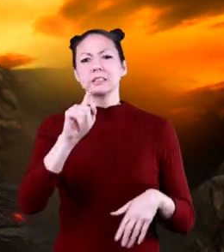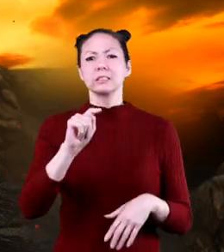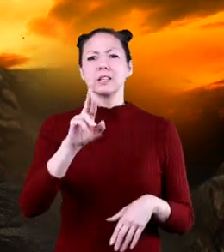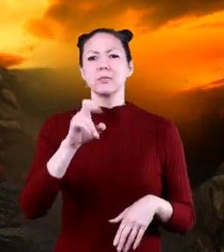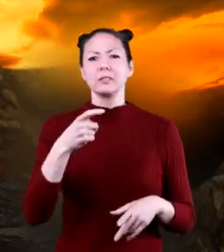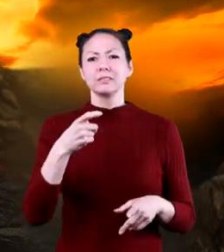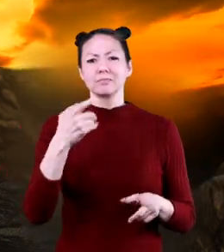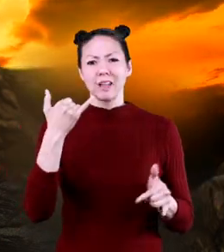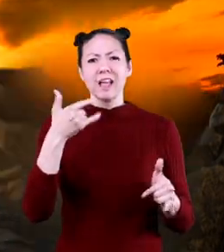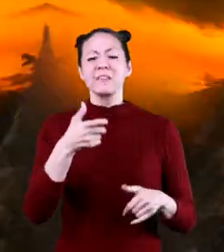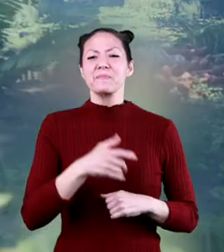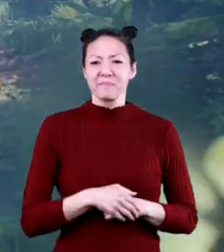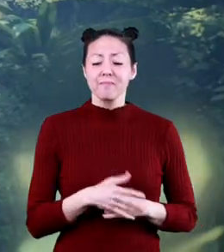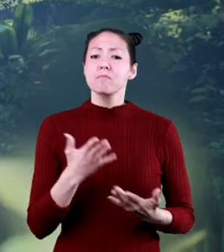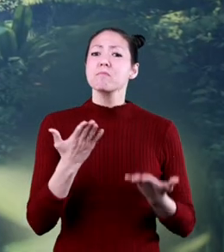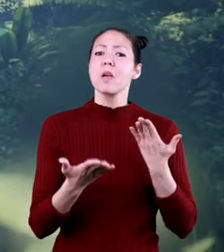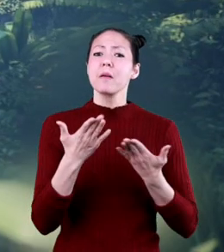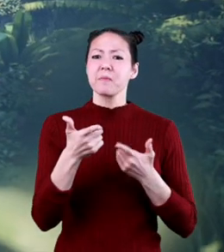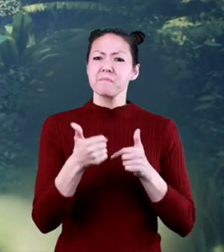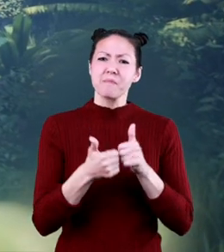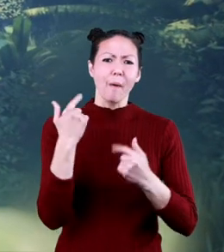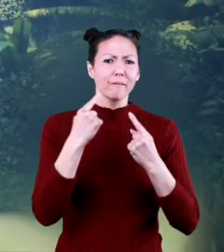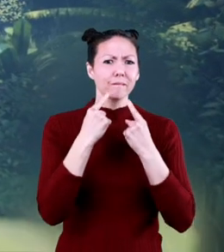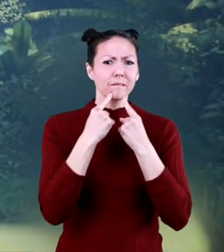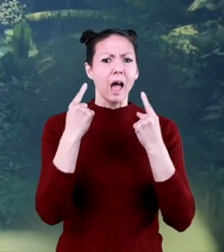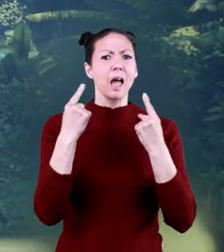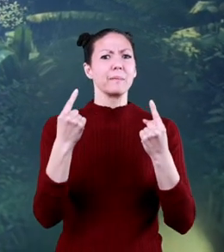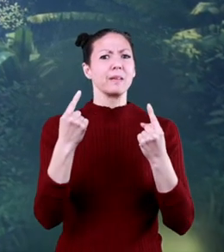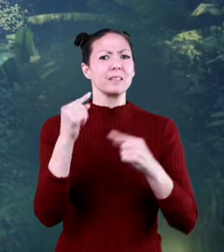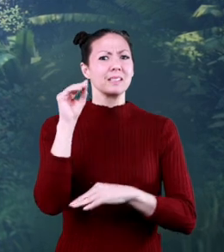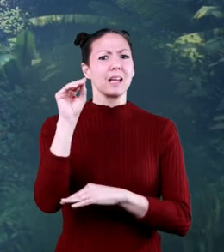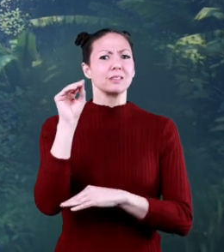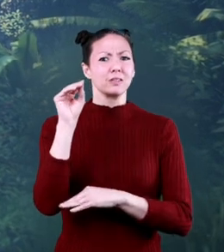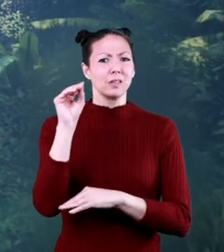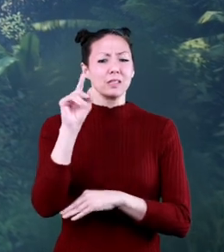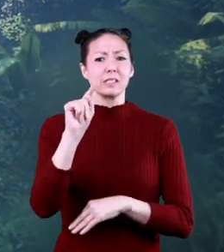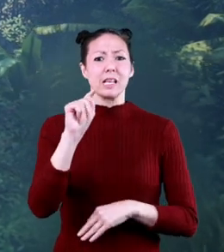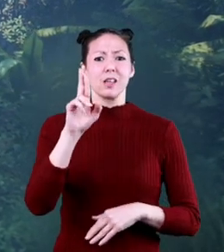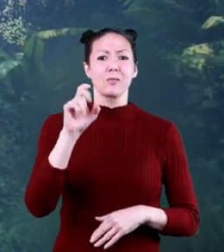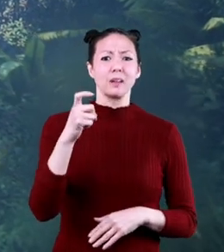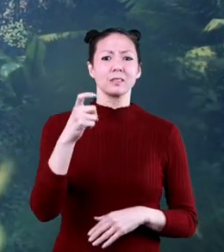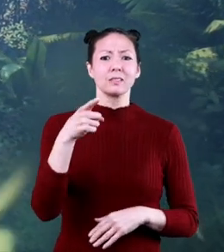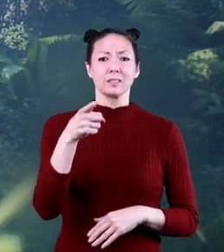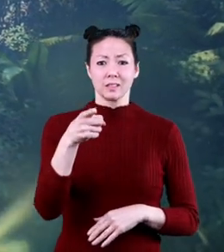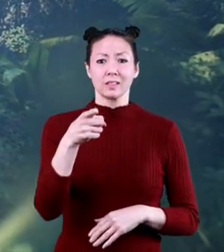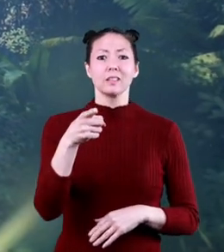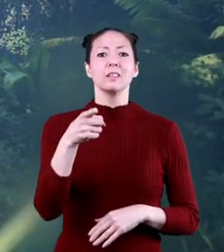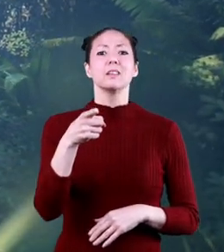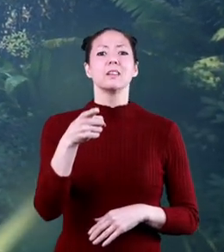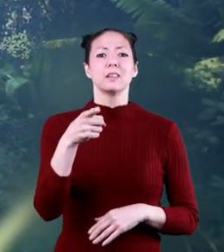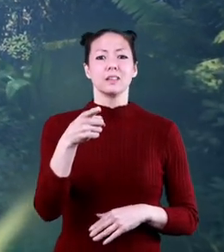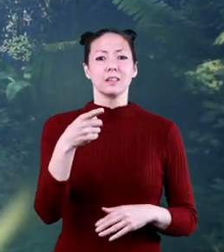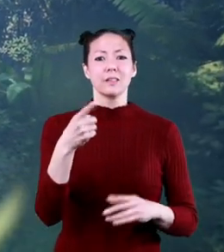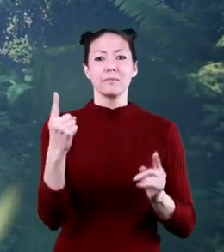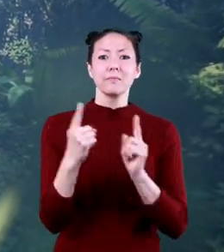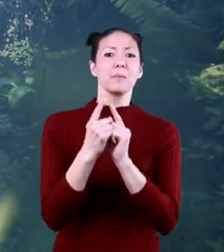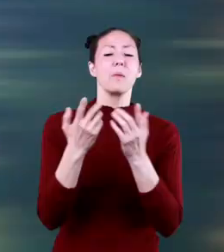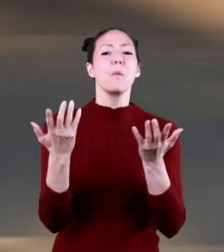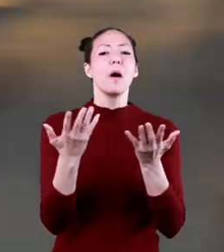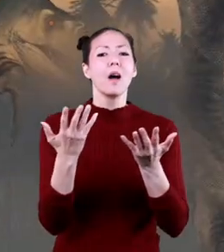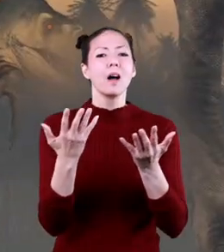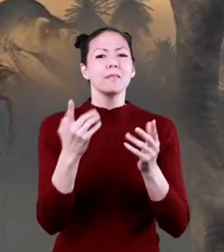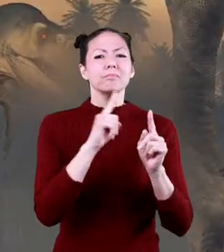T-Rex triumphs! Probably one of the most famous of all the dinosaurs, the Tyrannosaurus rex was a formidable